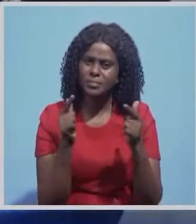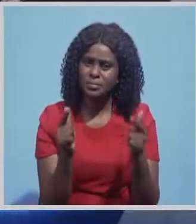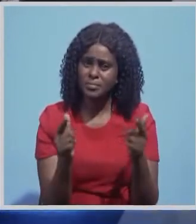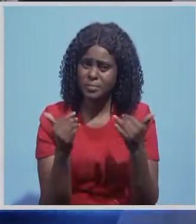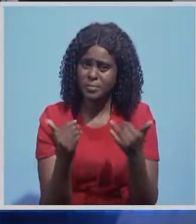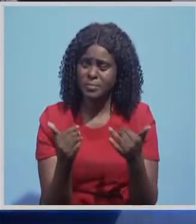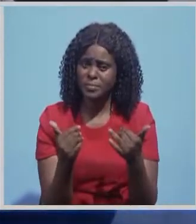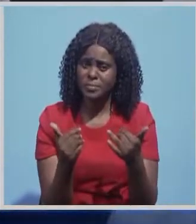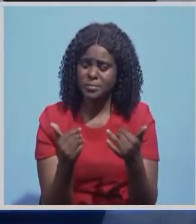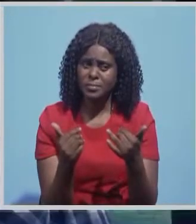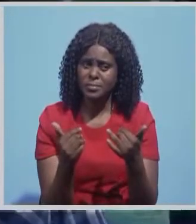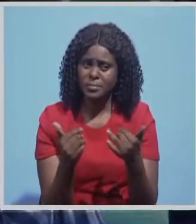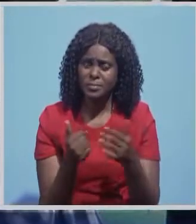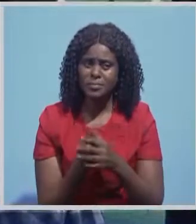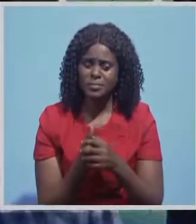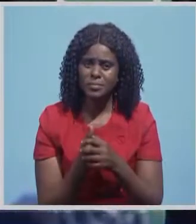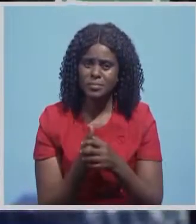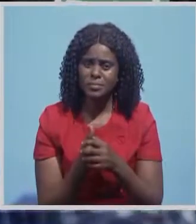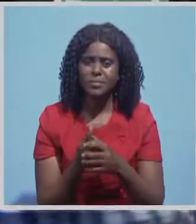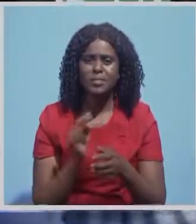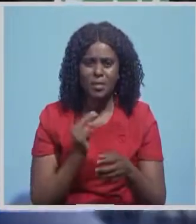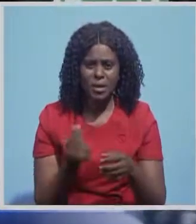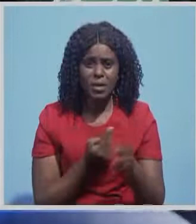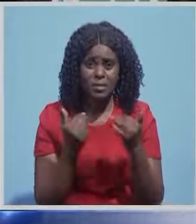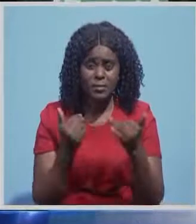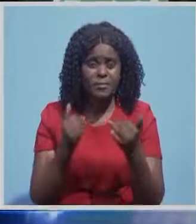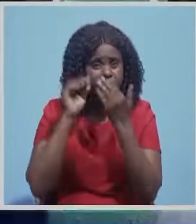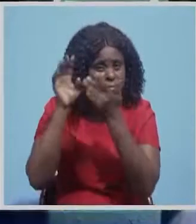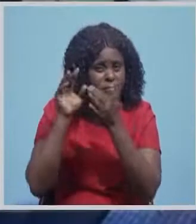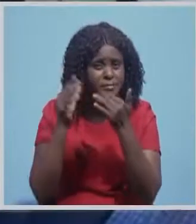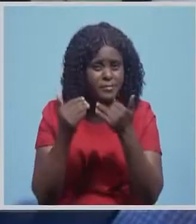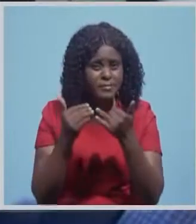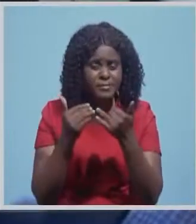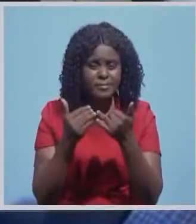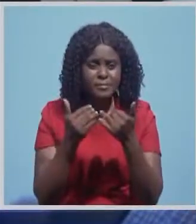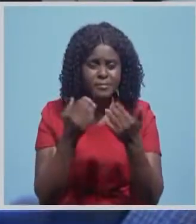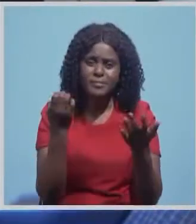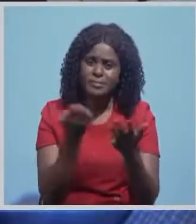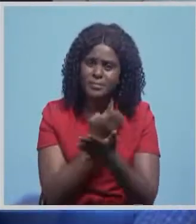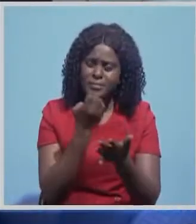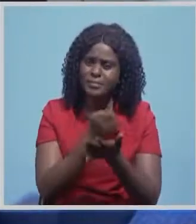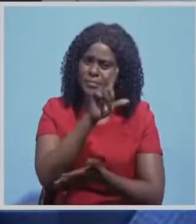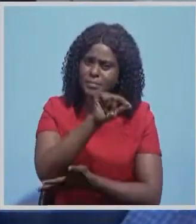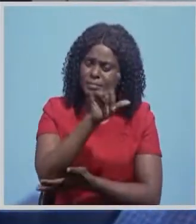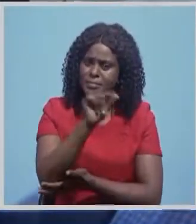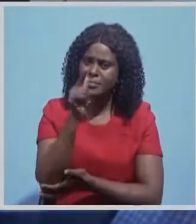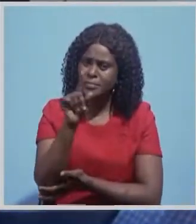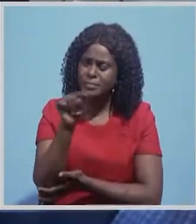a plus. So our expectation in this 2021-2022 season